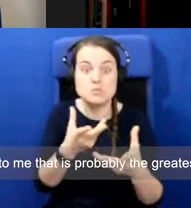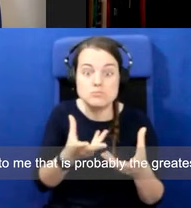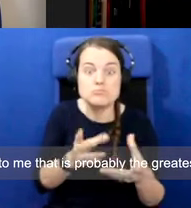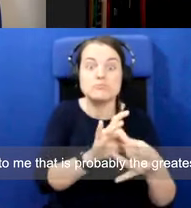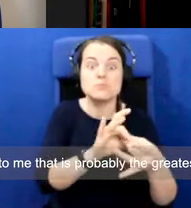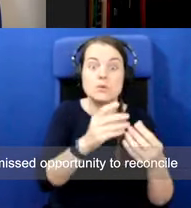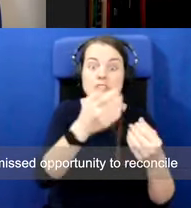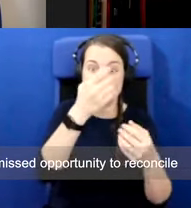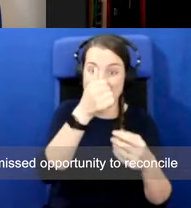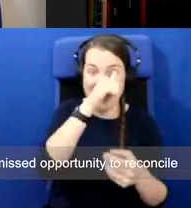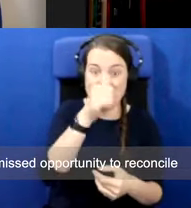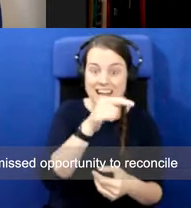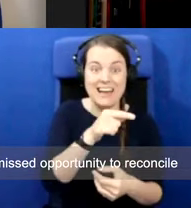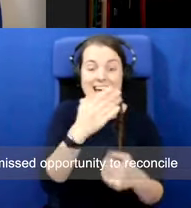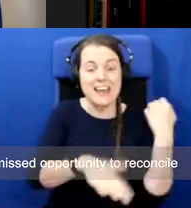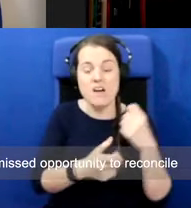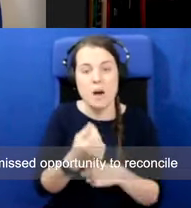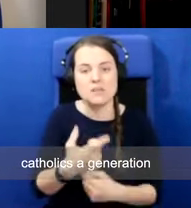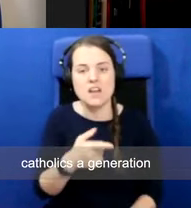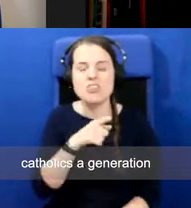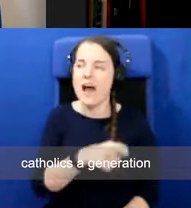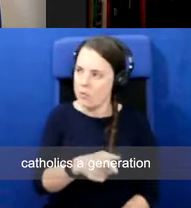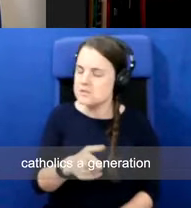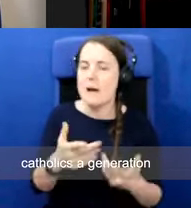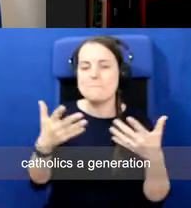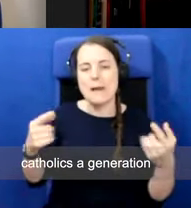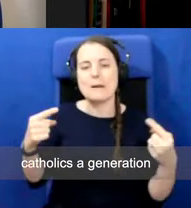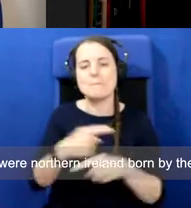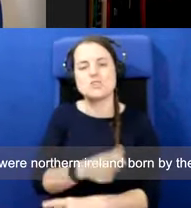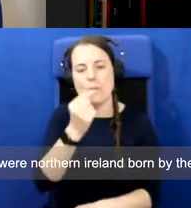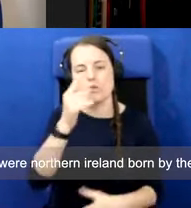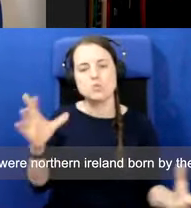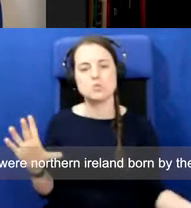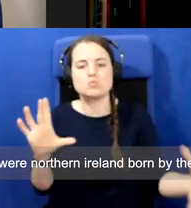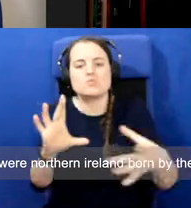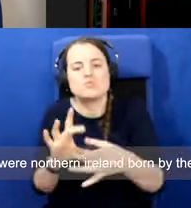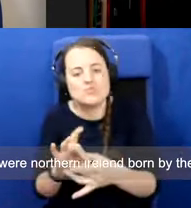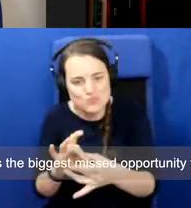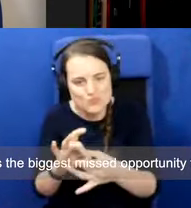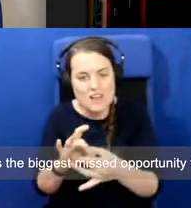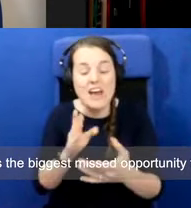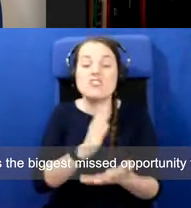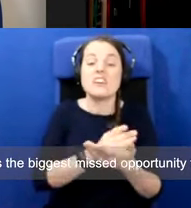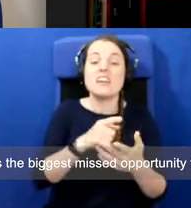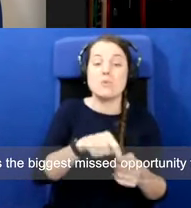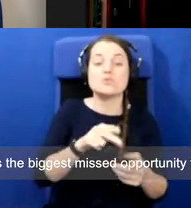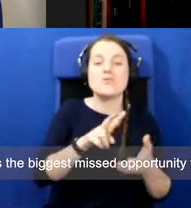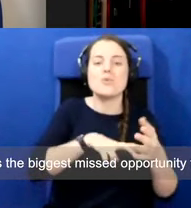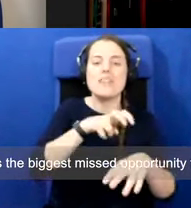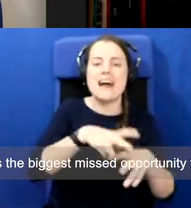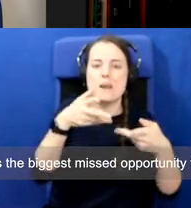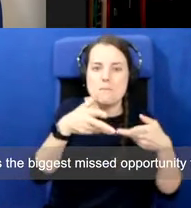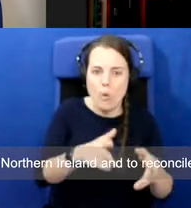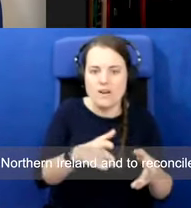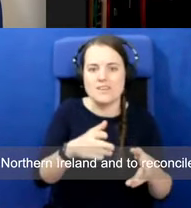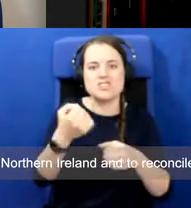missed opportunity to reconcile Catholics, a generation who were Northern Ireland born by then. That's the biggest missed opportunity